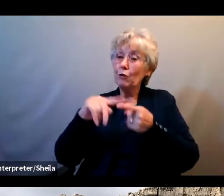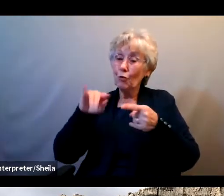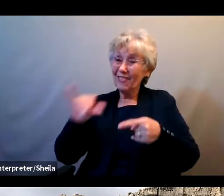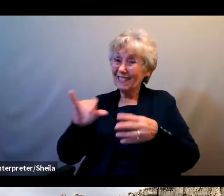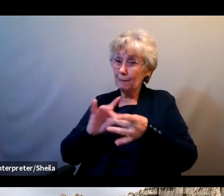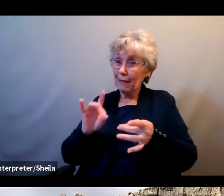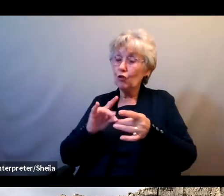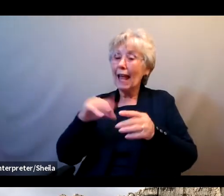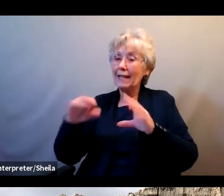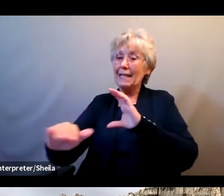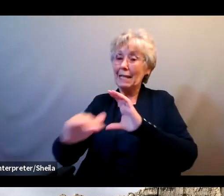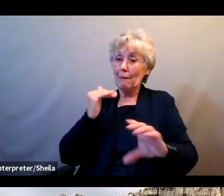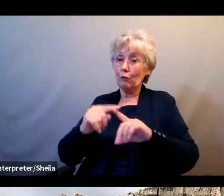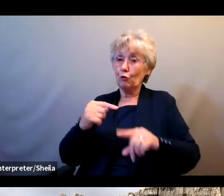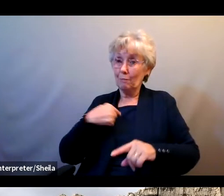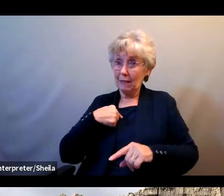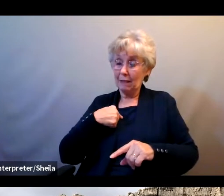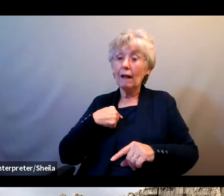me. Is that clear?